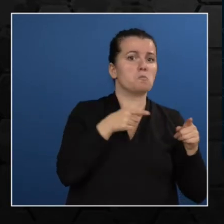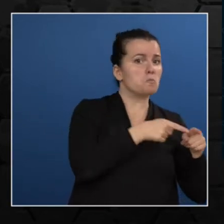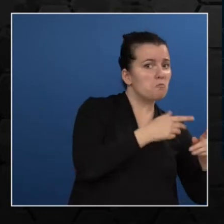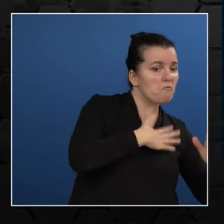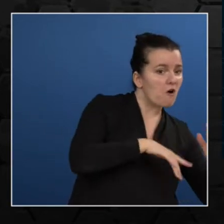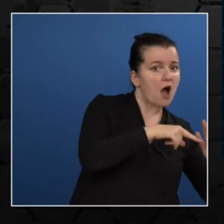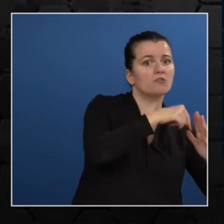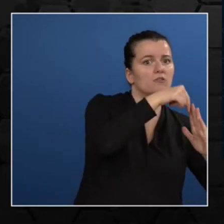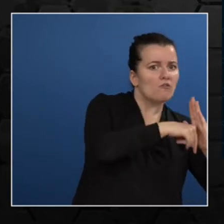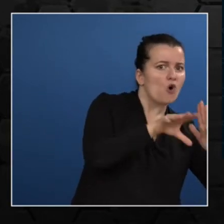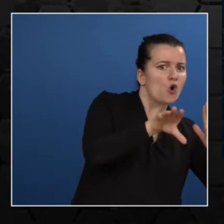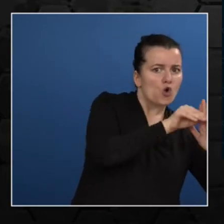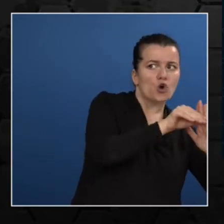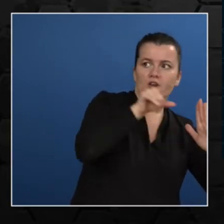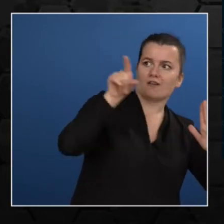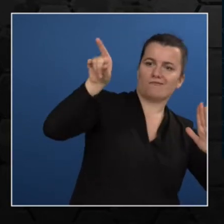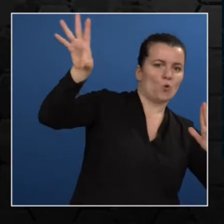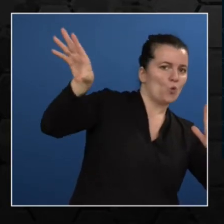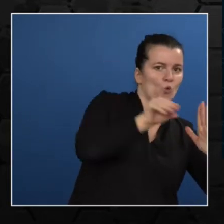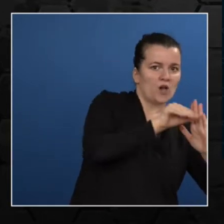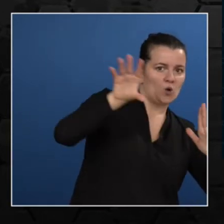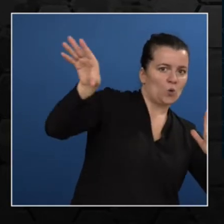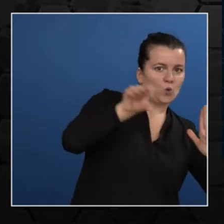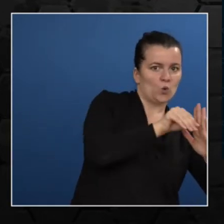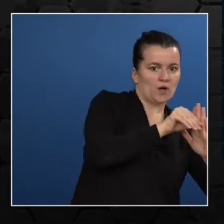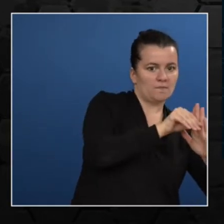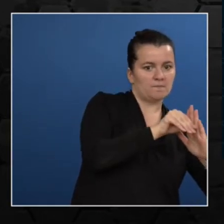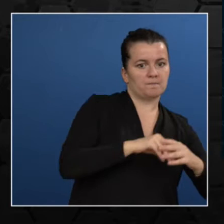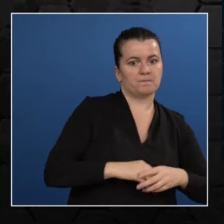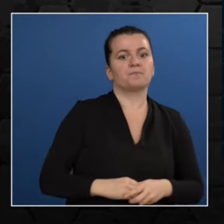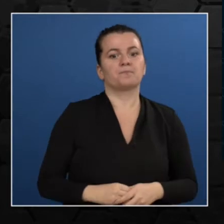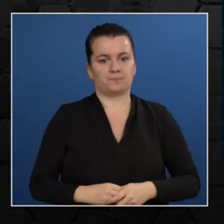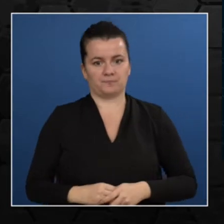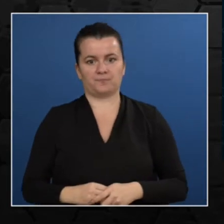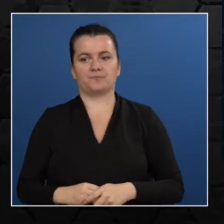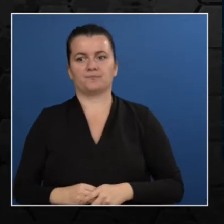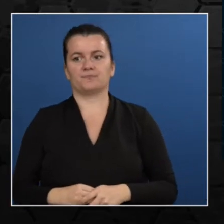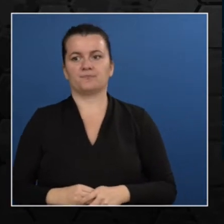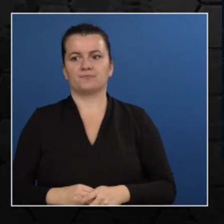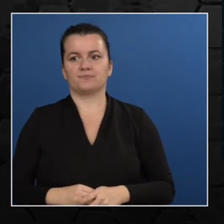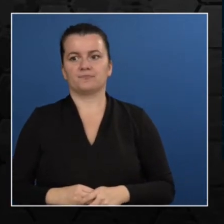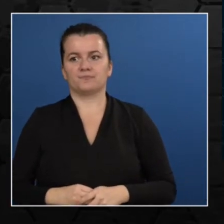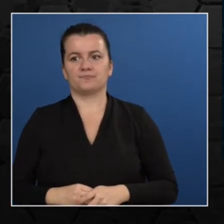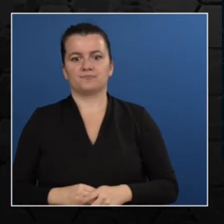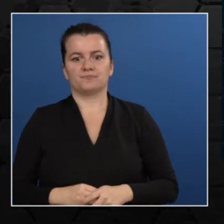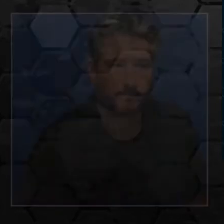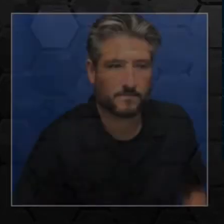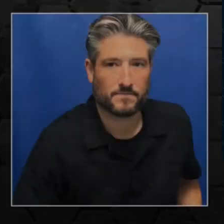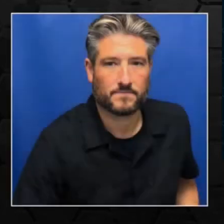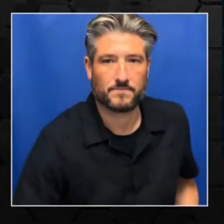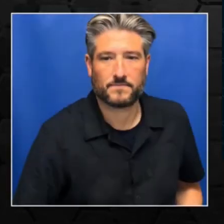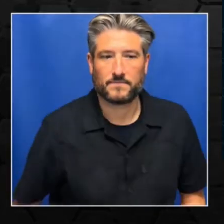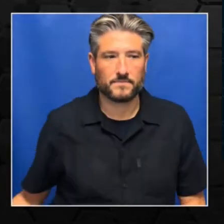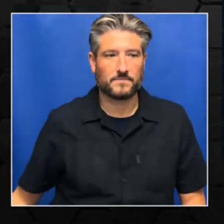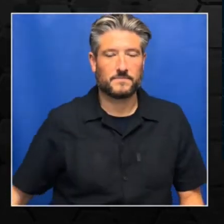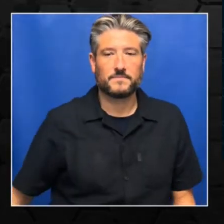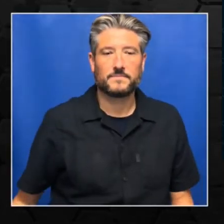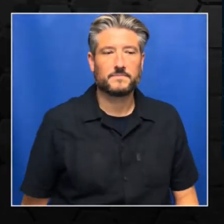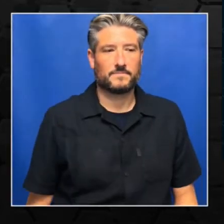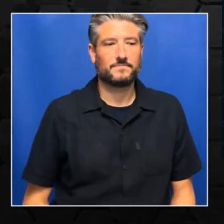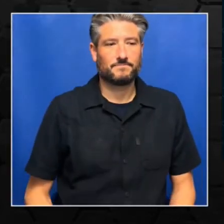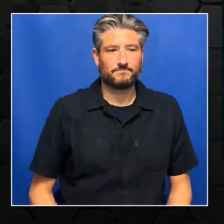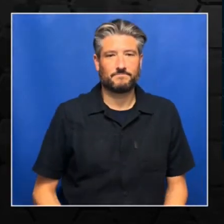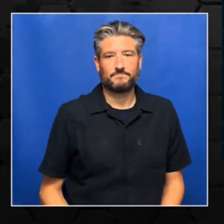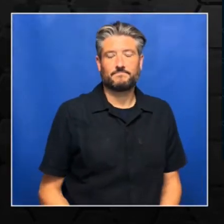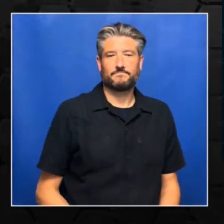This is PyTorch. And I like to think of PyTorch as something similar to Dubbbytes. It's just an extension